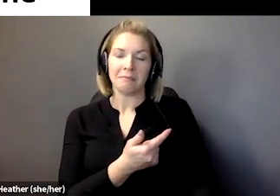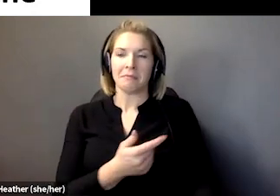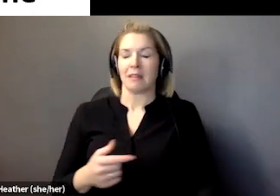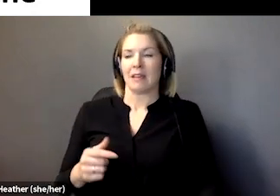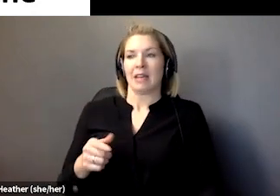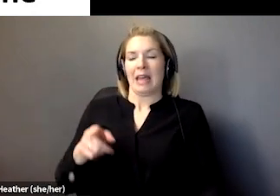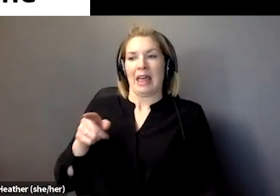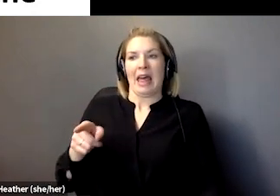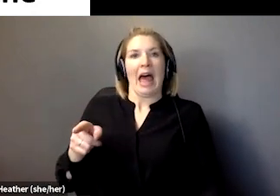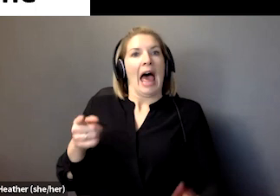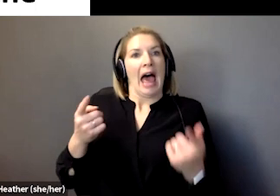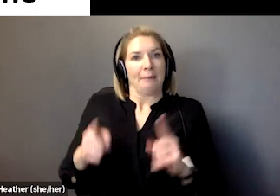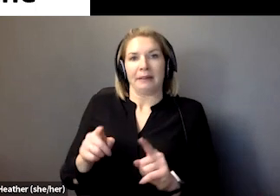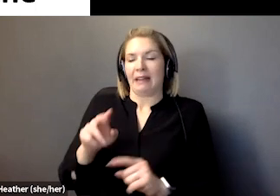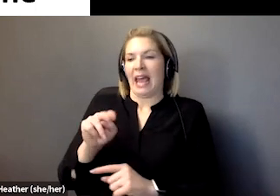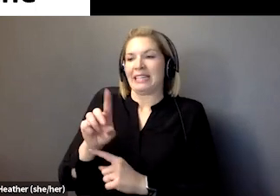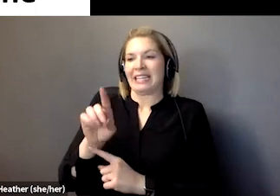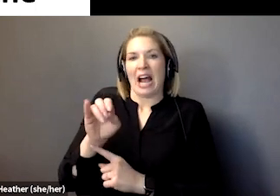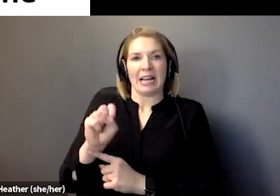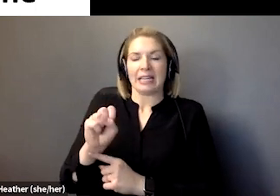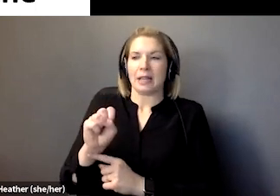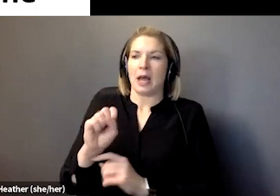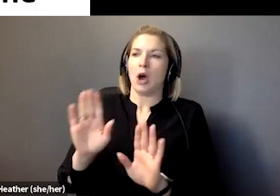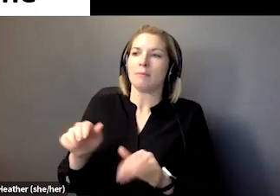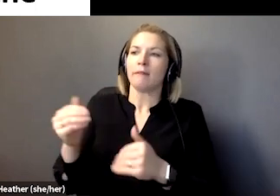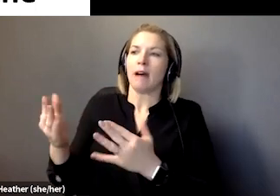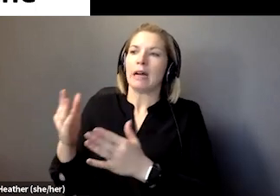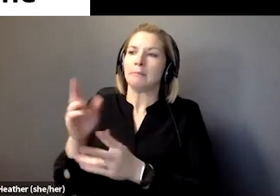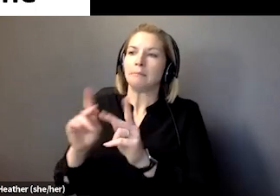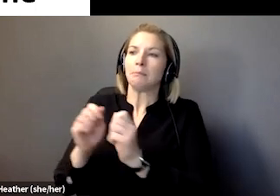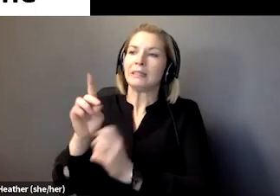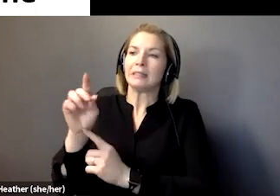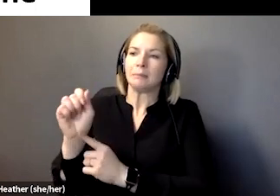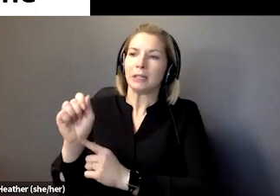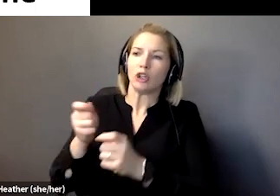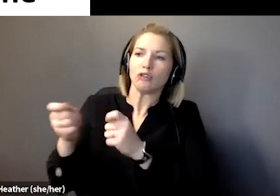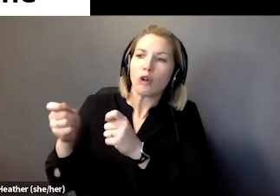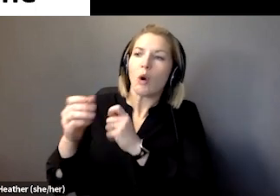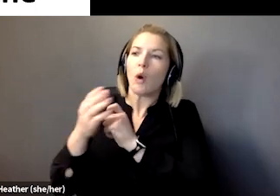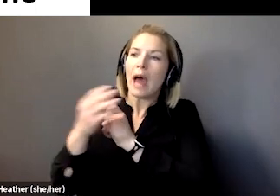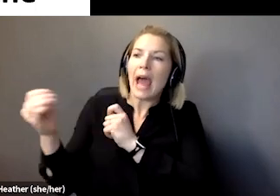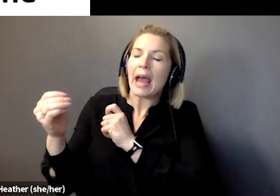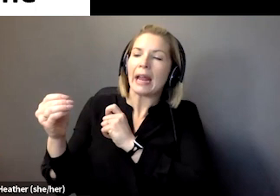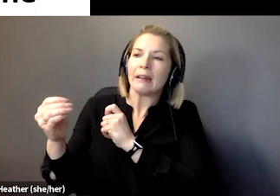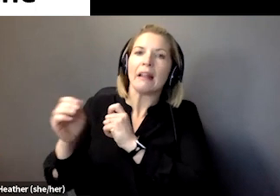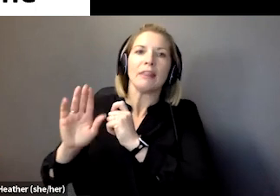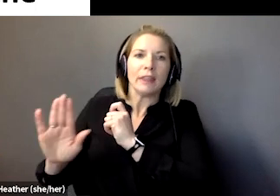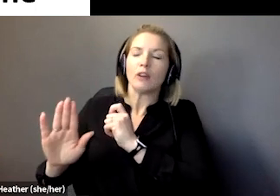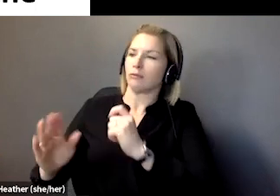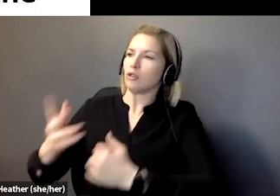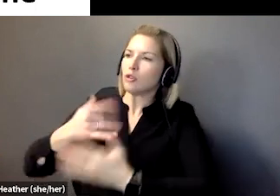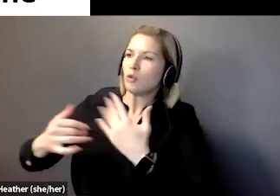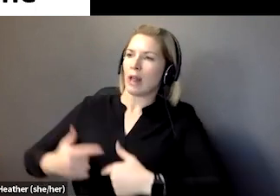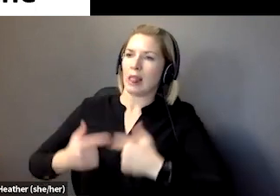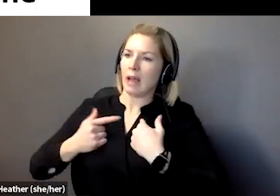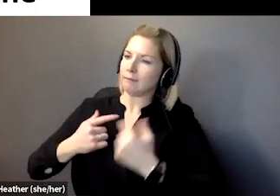is control and choice over their lives, and at the same time seeks to build the capacity of